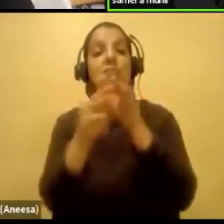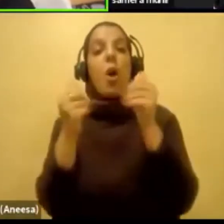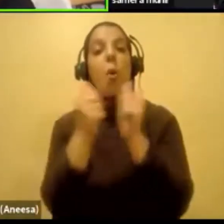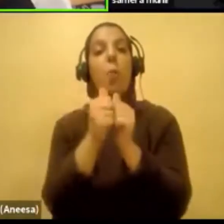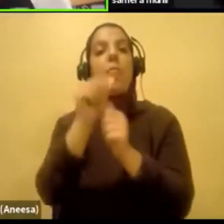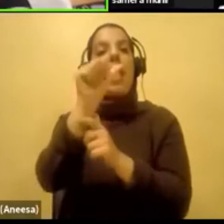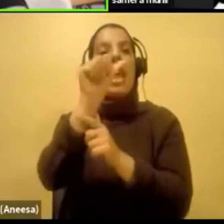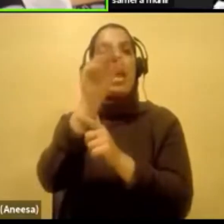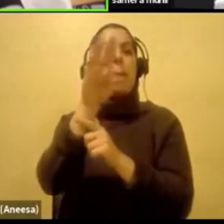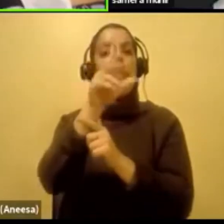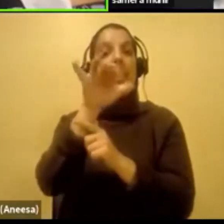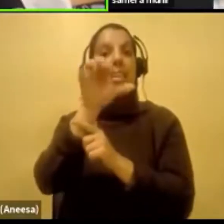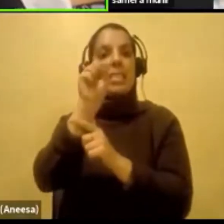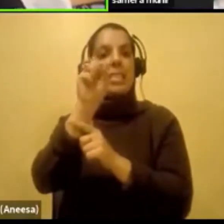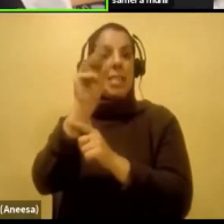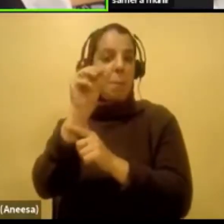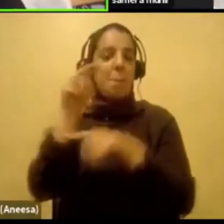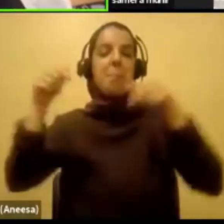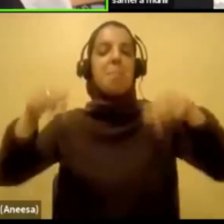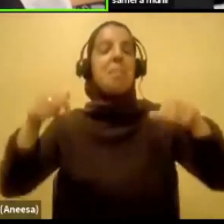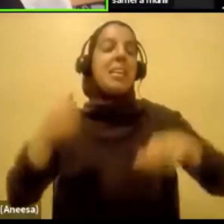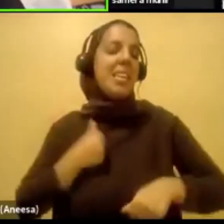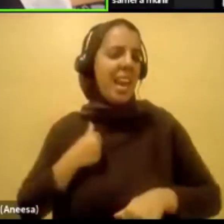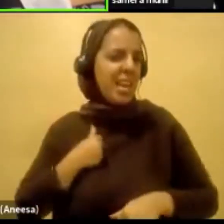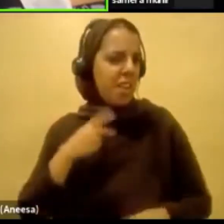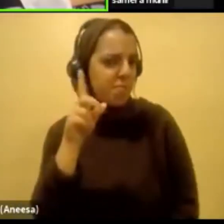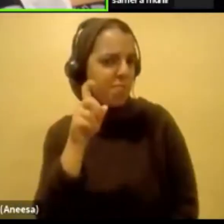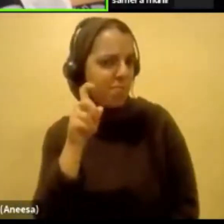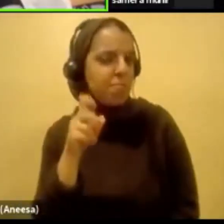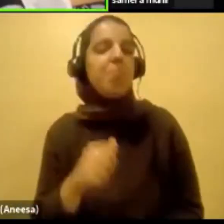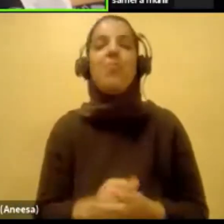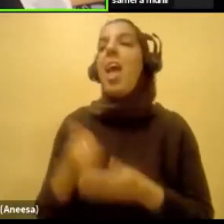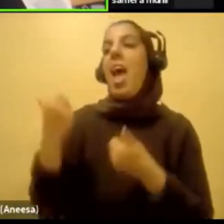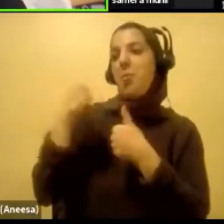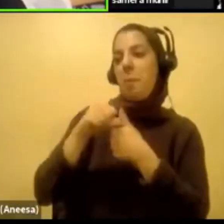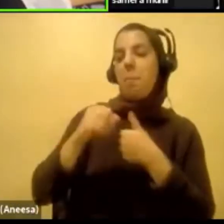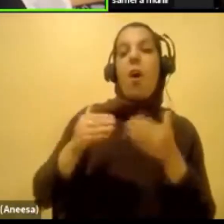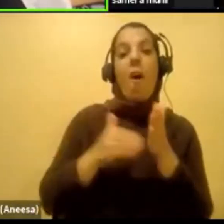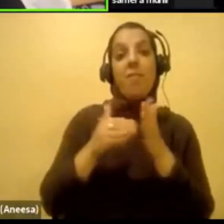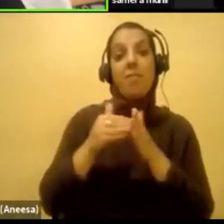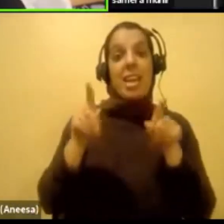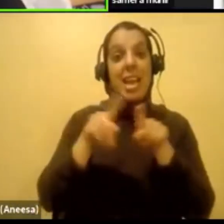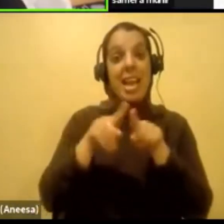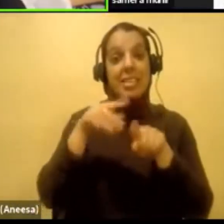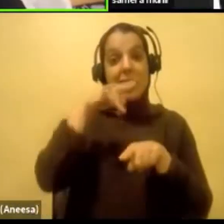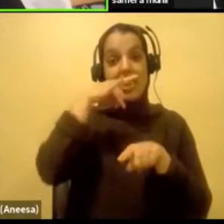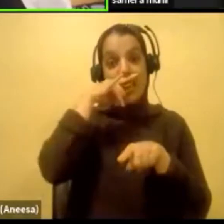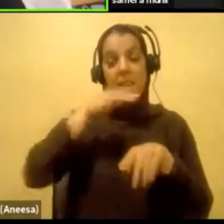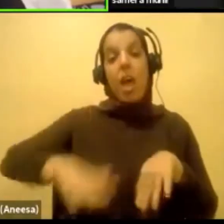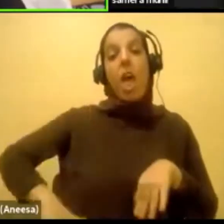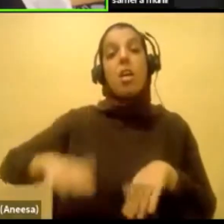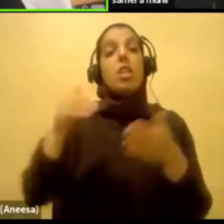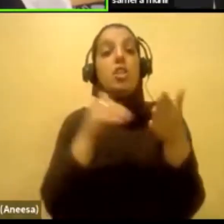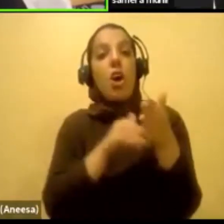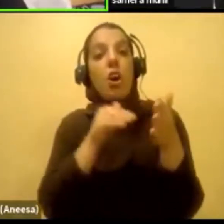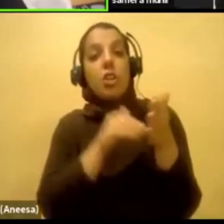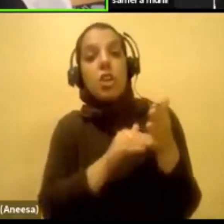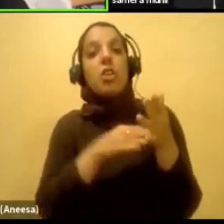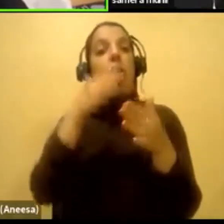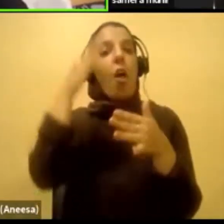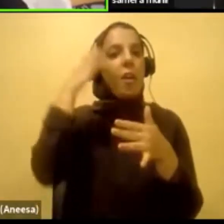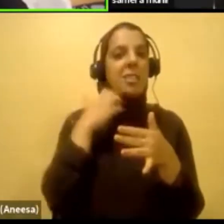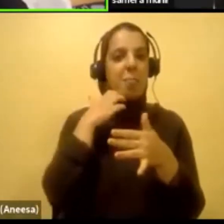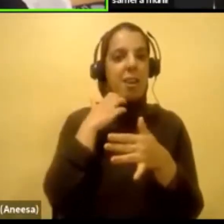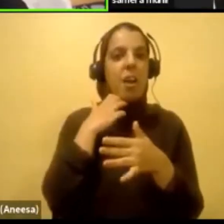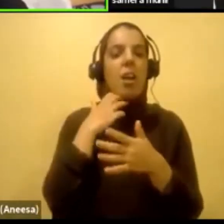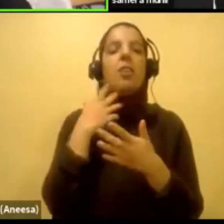You know, I remember so often as a kid, you know, medical professionals and institutes wouldn't take my mom seriously. And there's